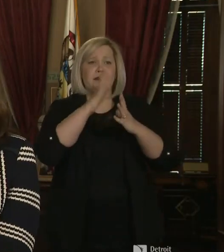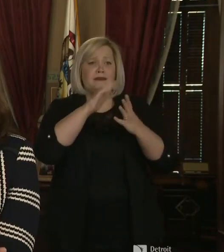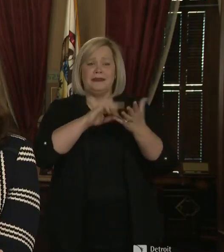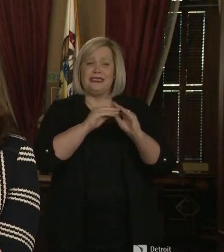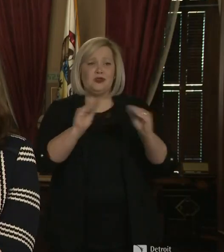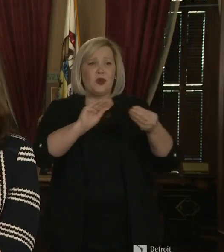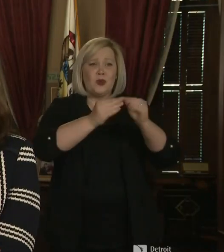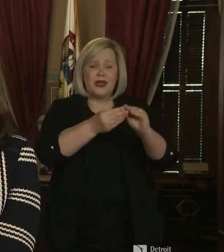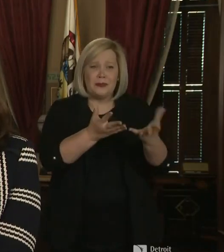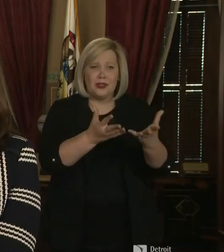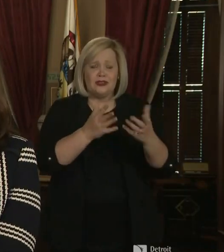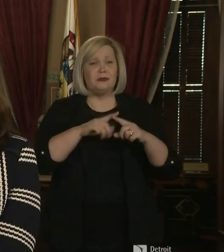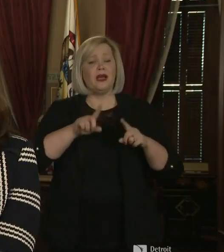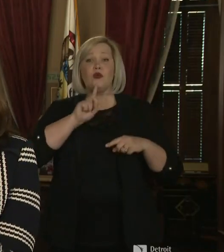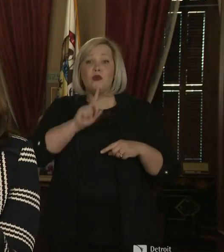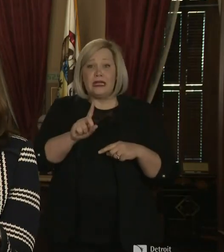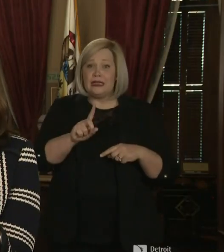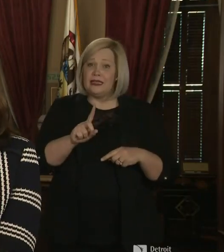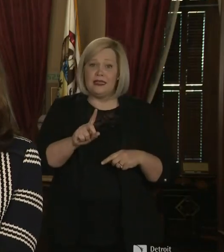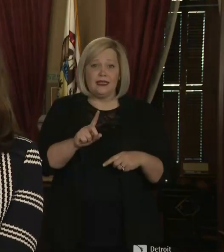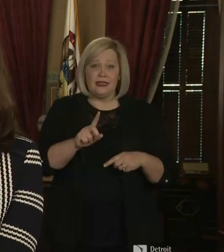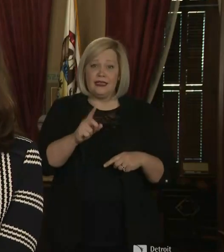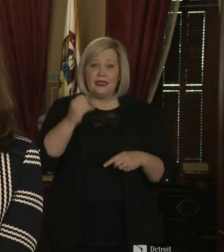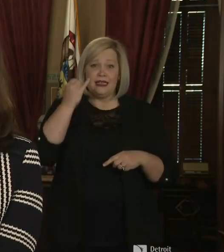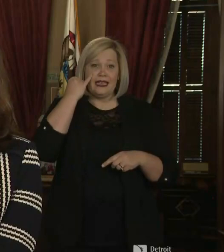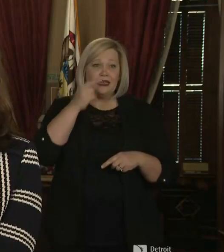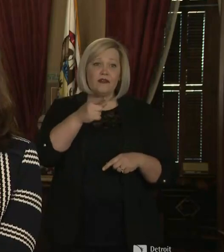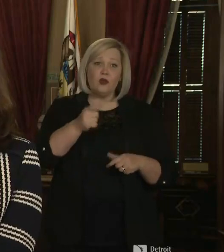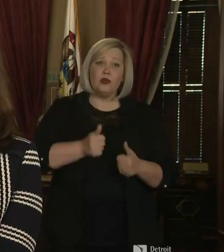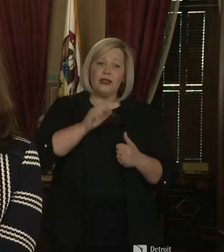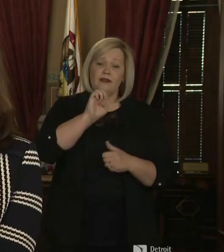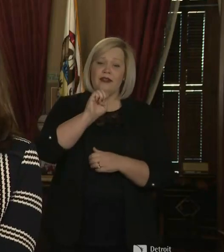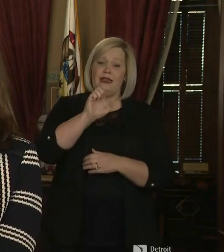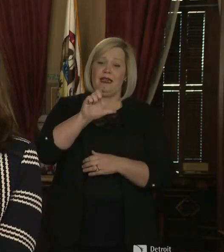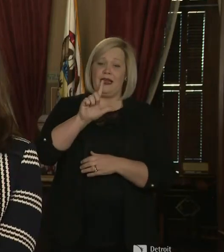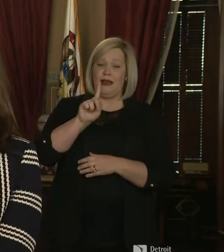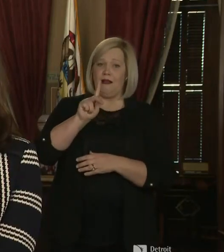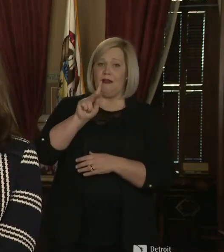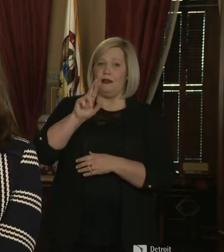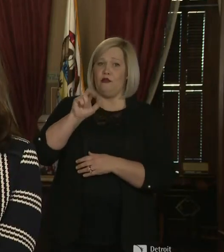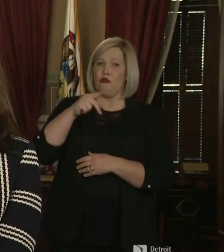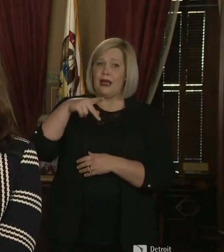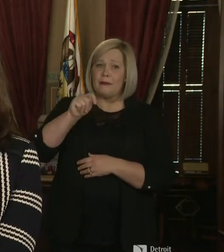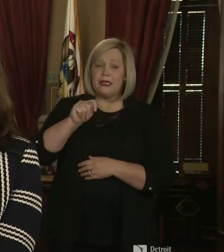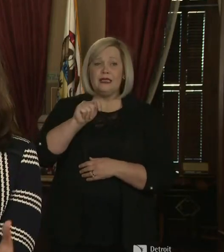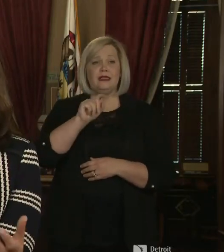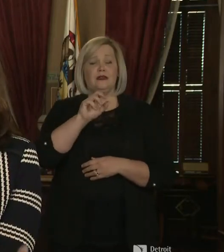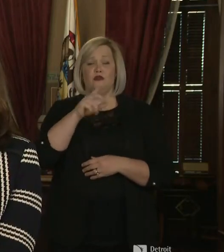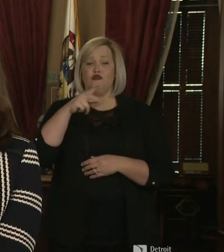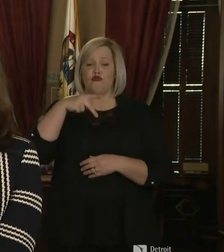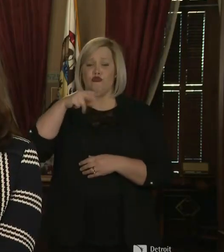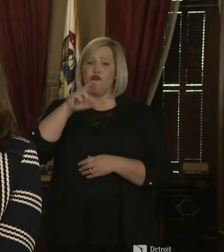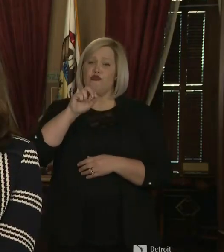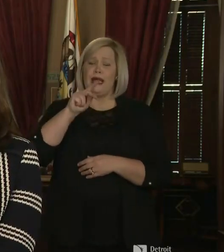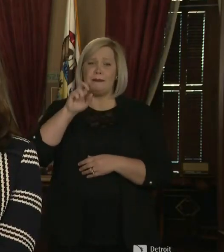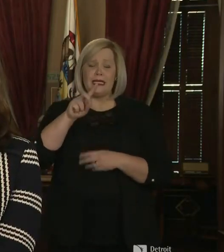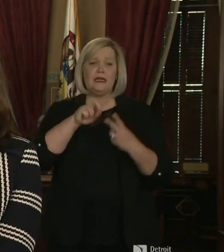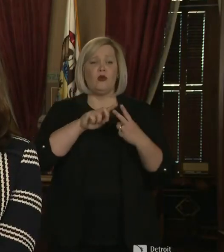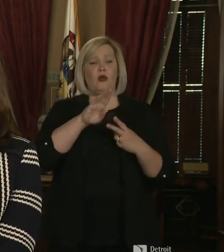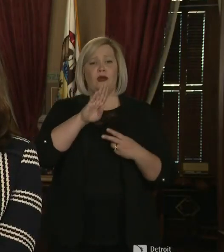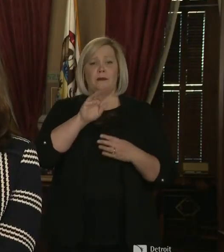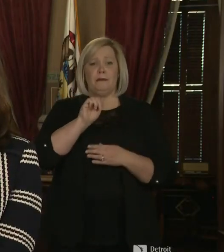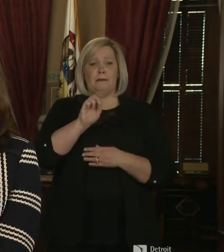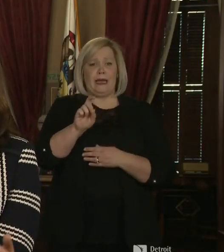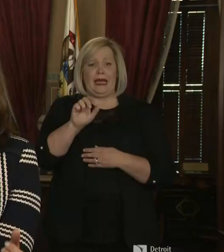The fact of the matter is if you are in Elk Rapids or Bad Axe or any other part of Michigan and you happen to be a health care